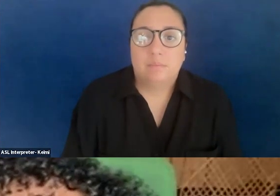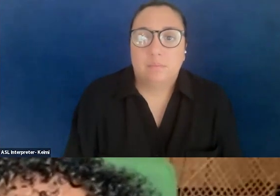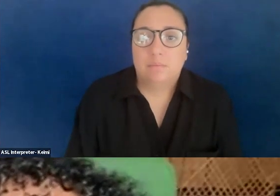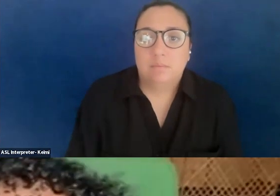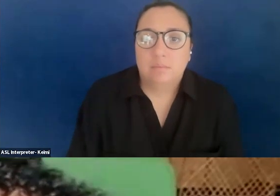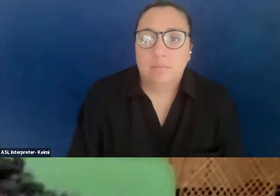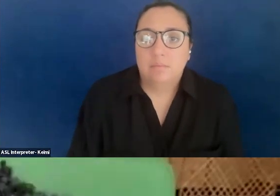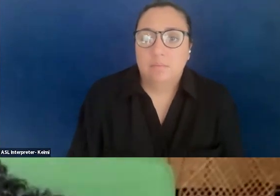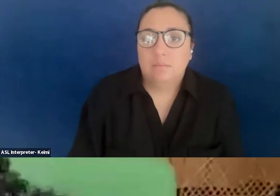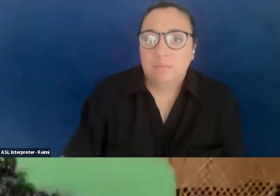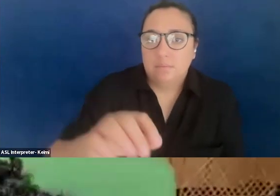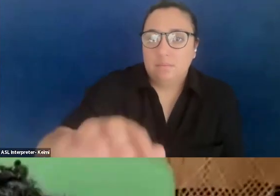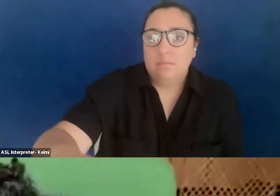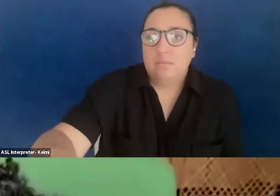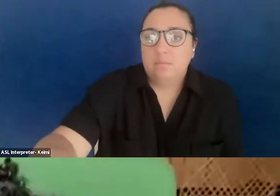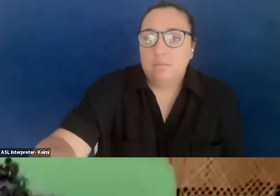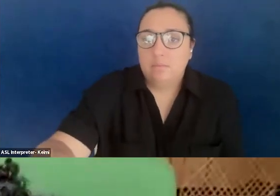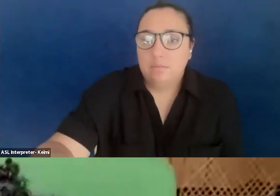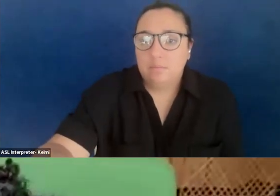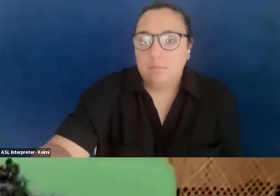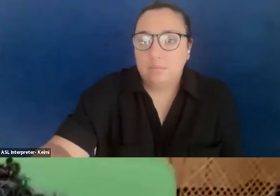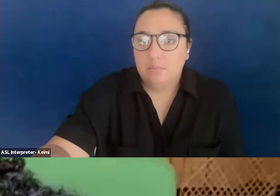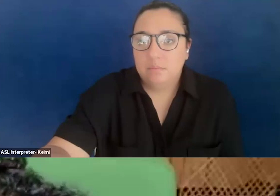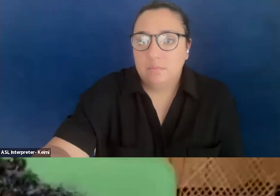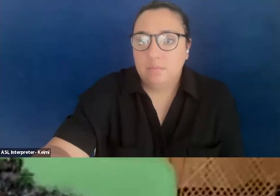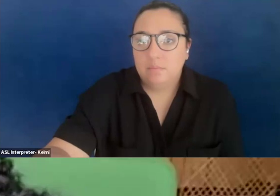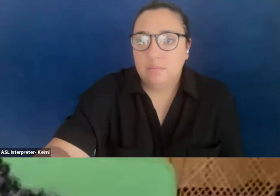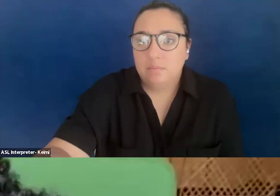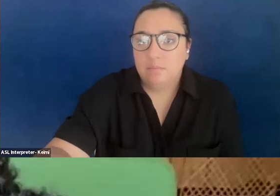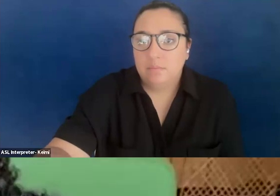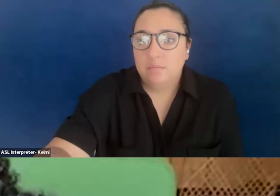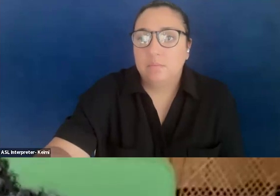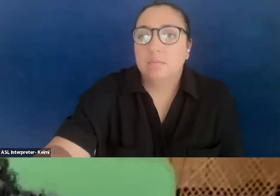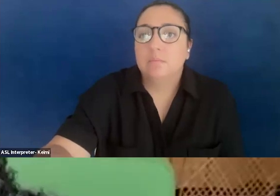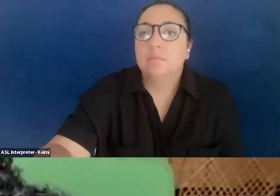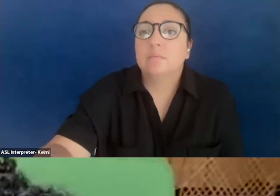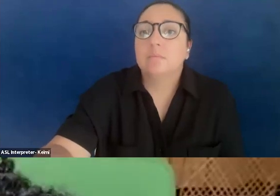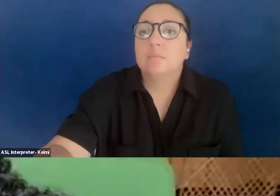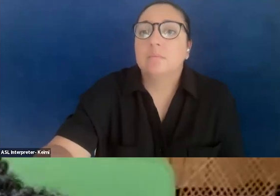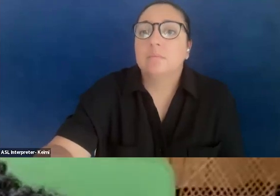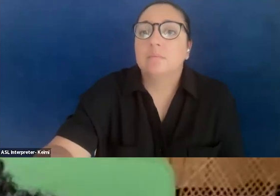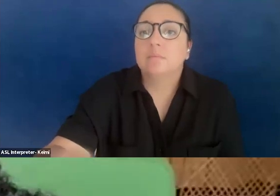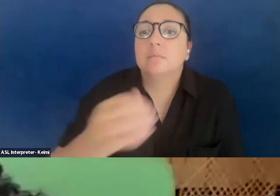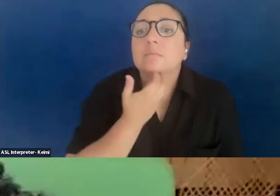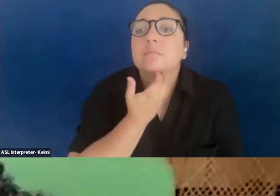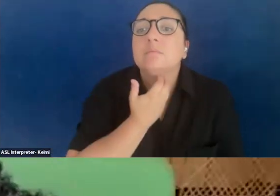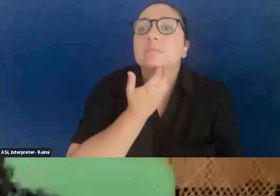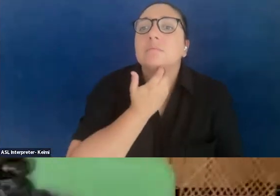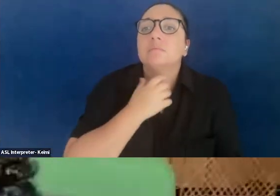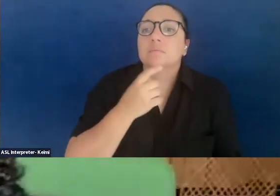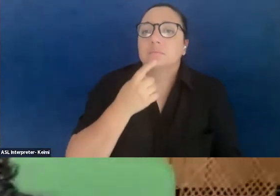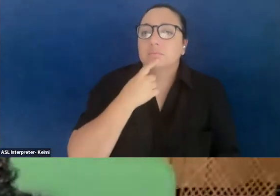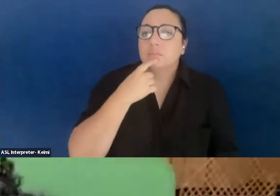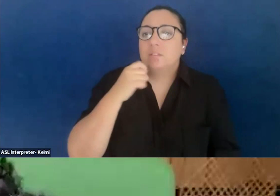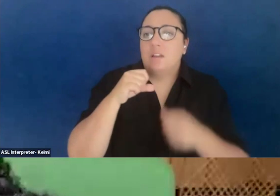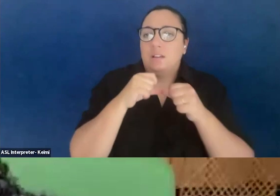Insha Akram says, I keep a pin on my back and coat every single day. I remember Palestinian people in my